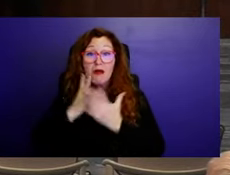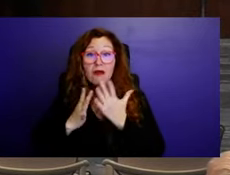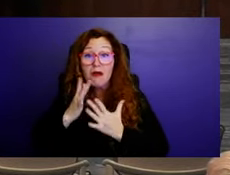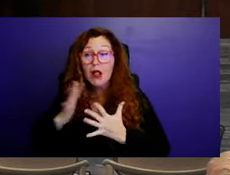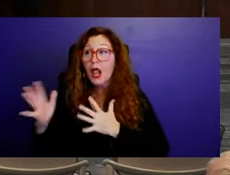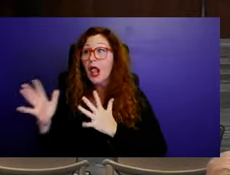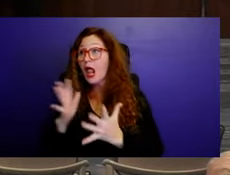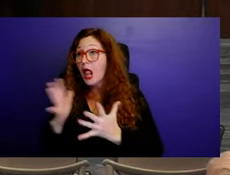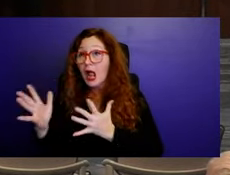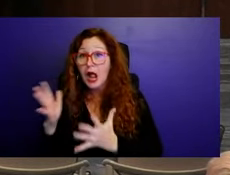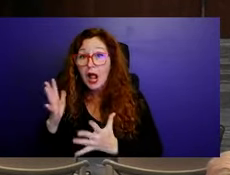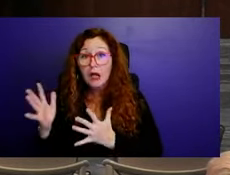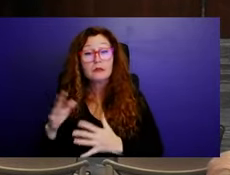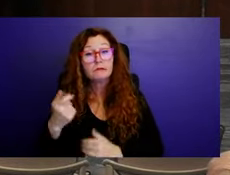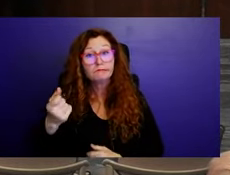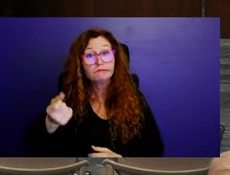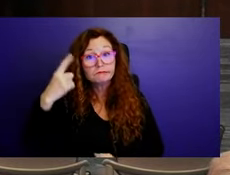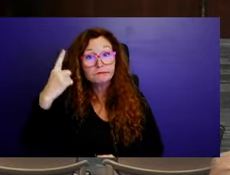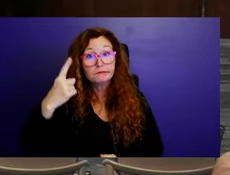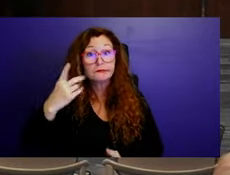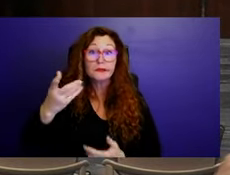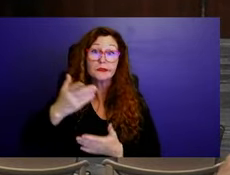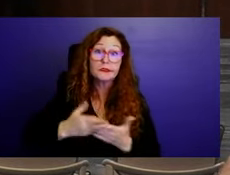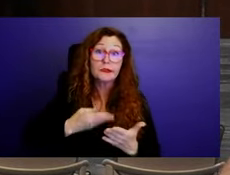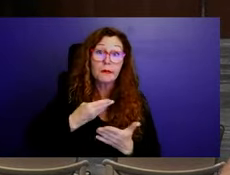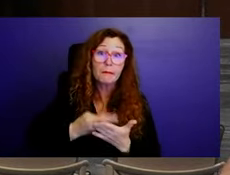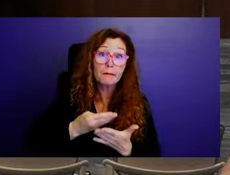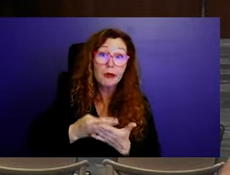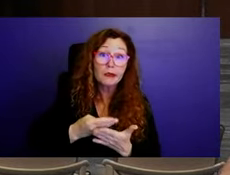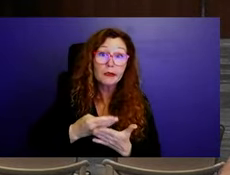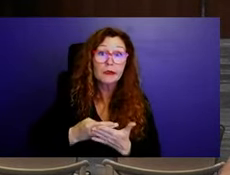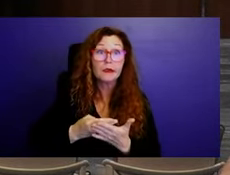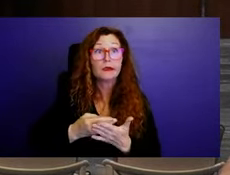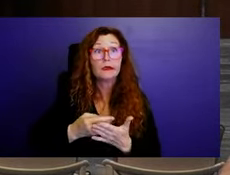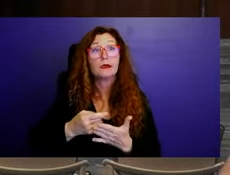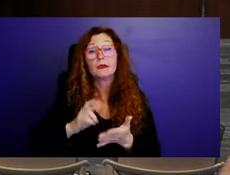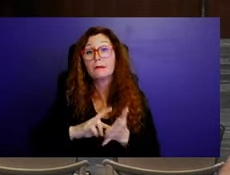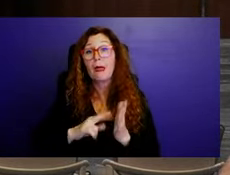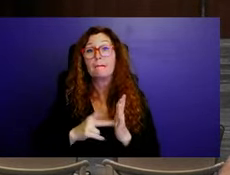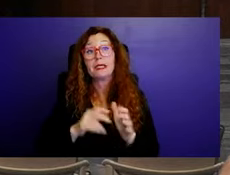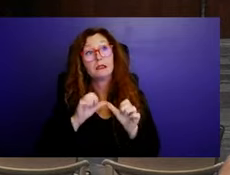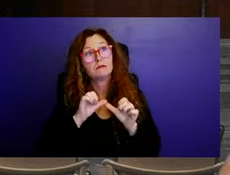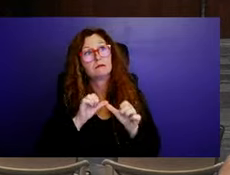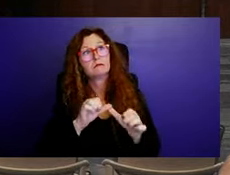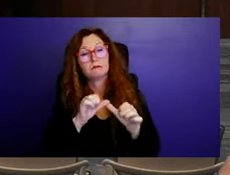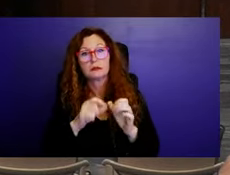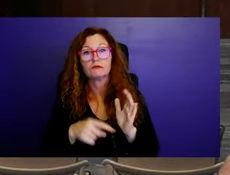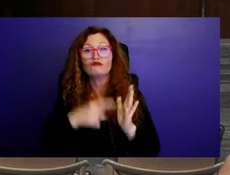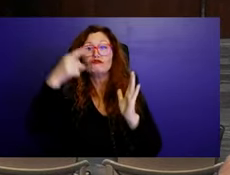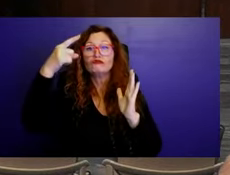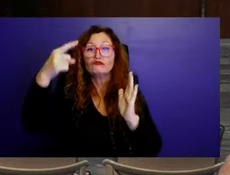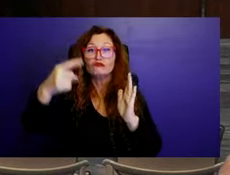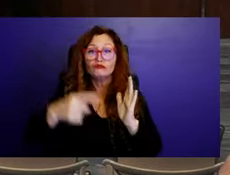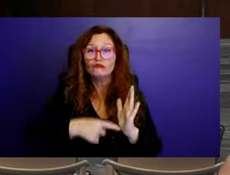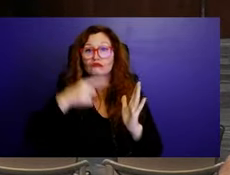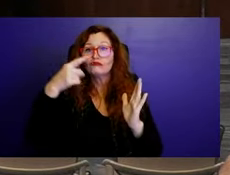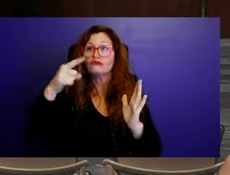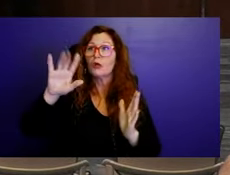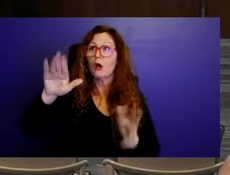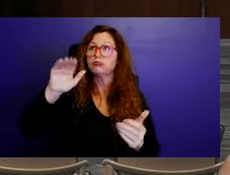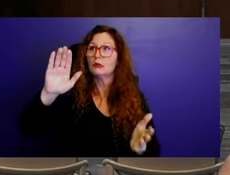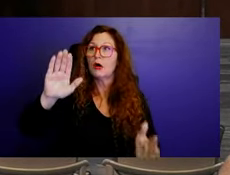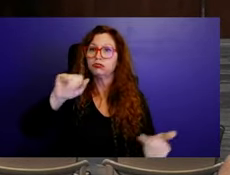received recently are injection, right? They're not sustainable sources of revenue. And I think now we're operating with a lens of creating,